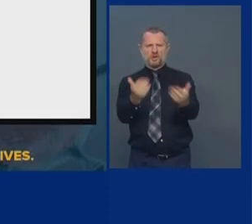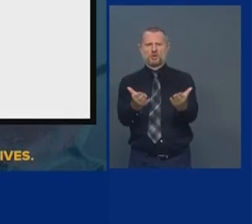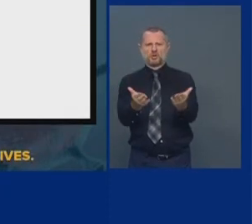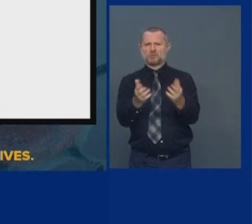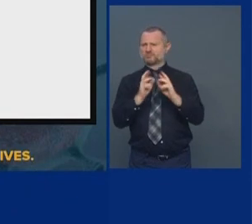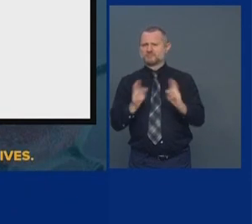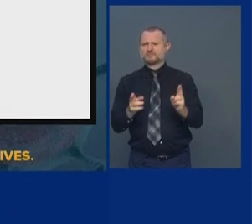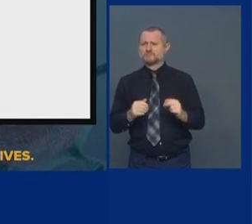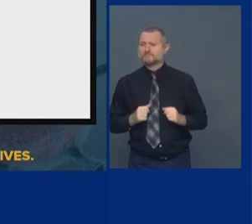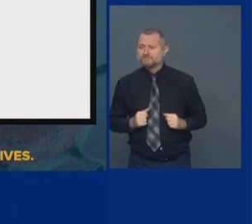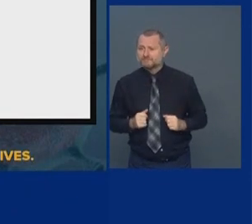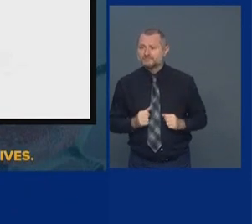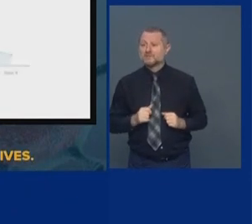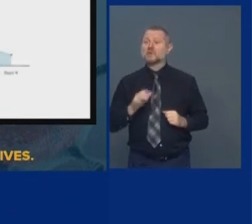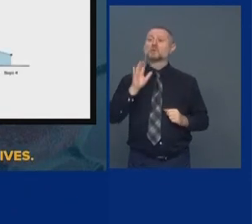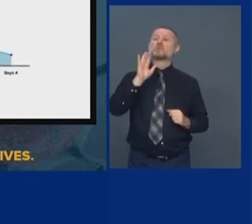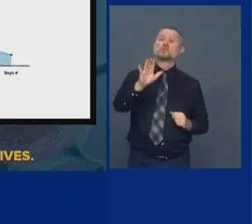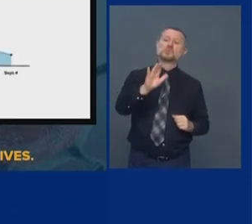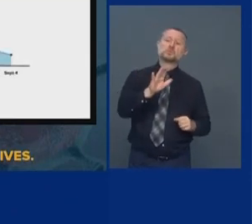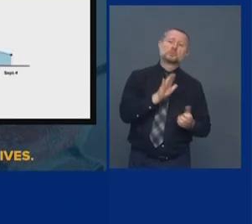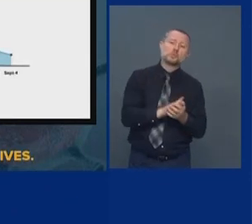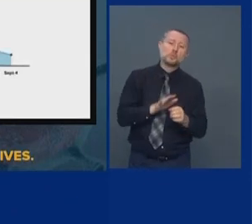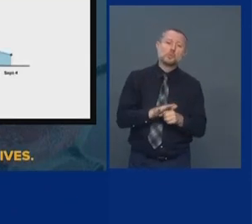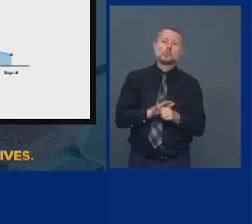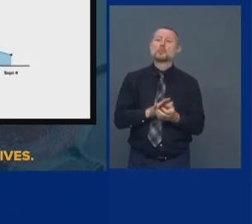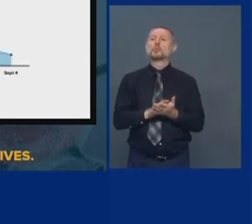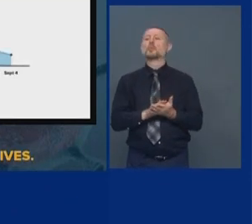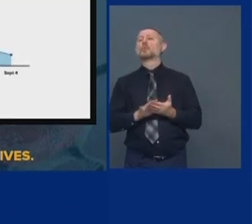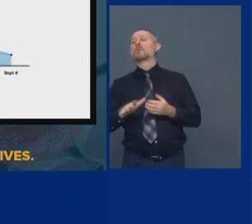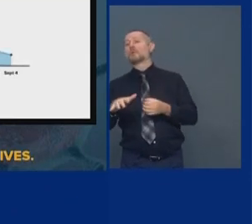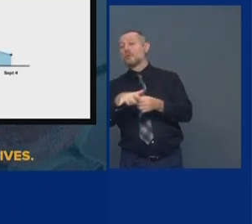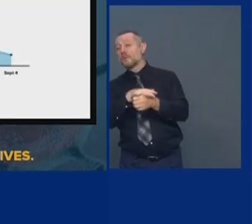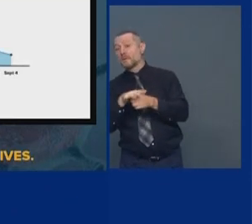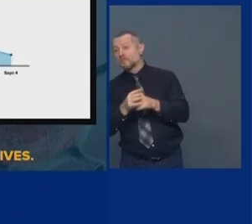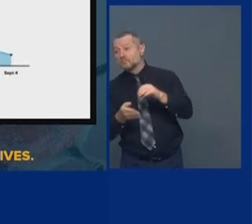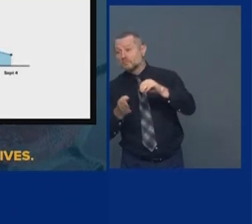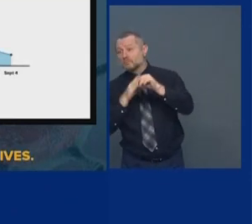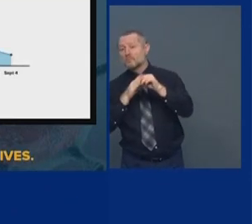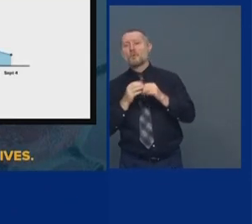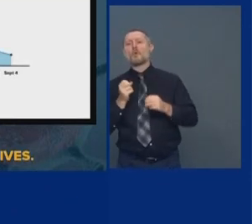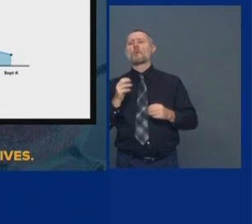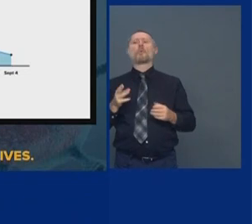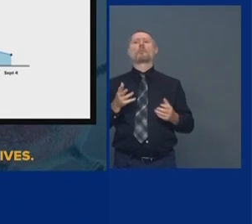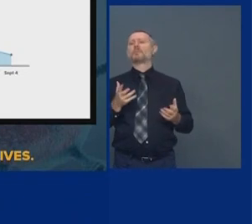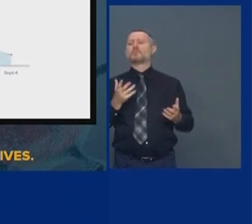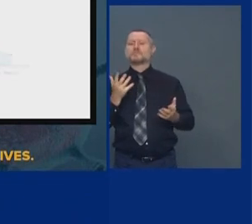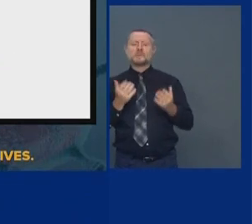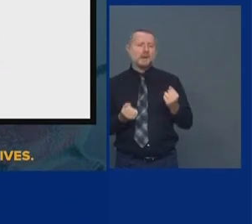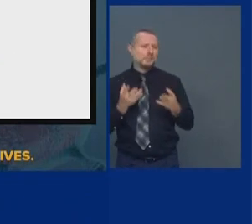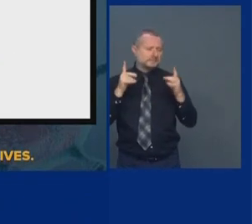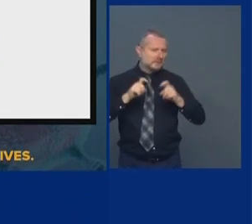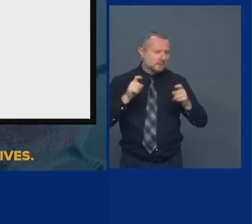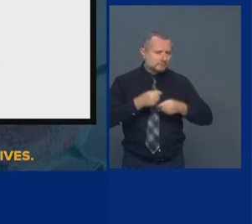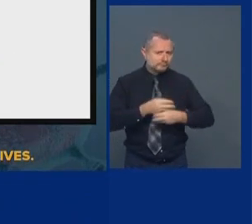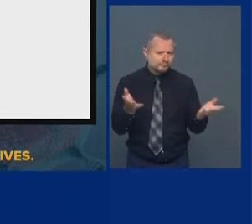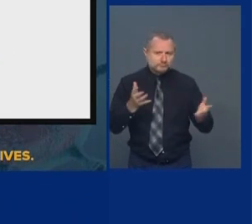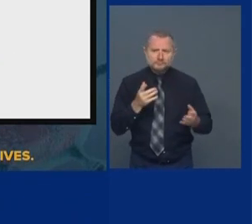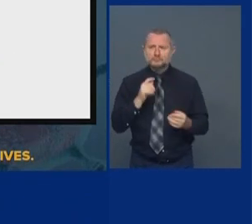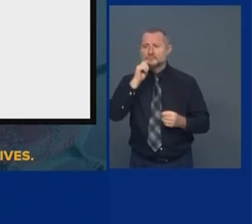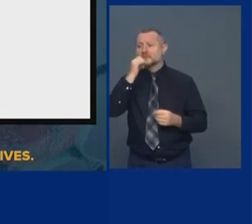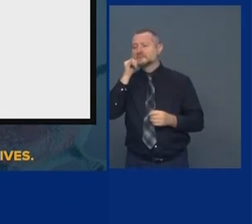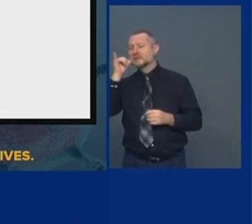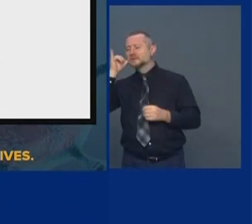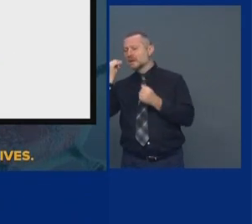school district is with COVID, how many tests they've taken, how many they took yesterday, what the